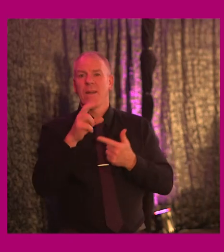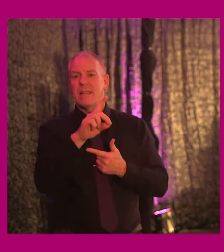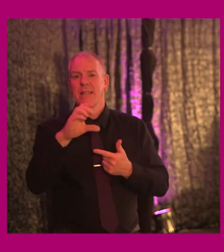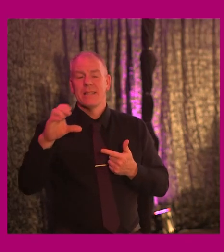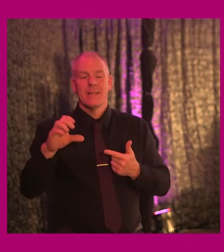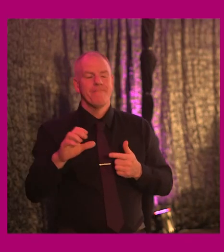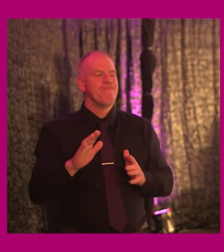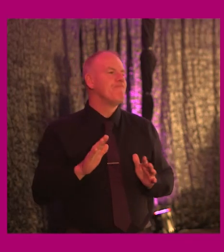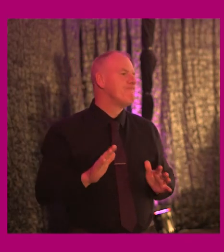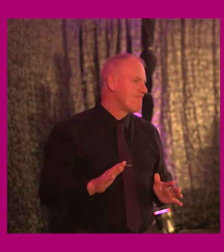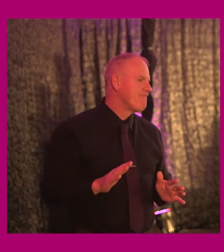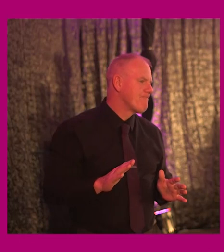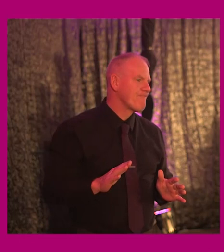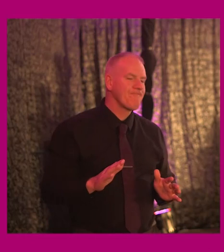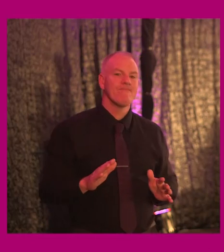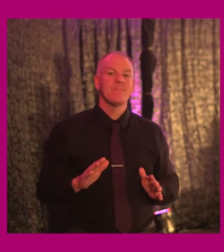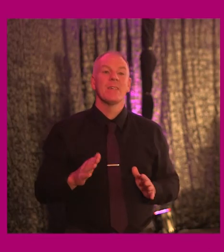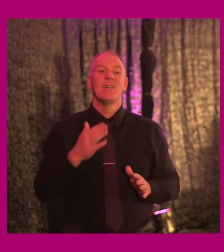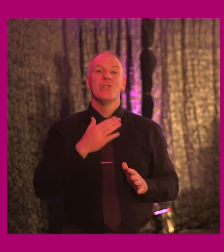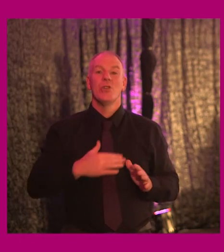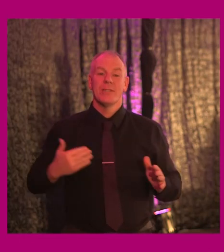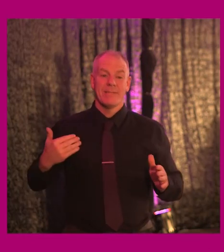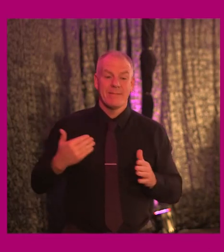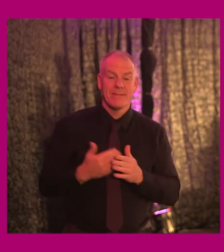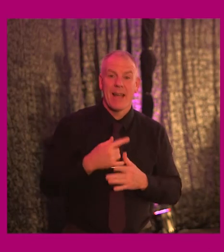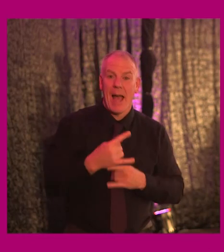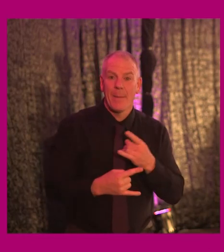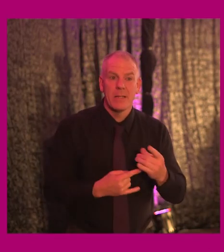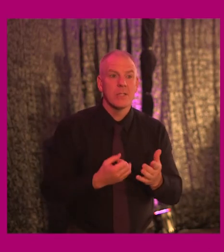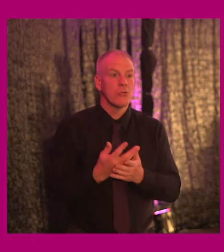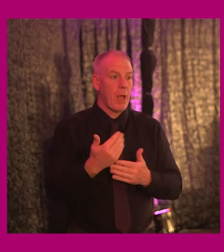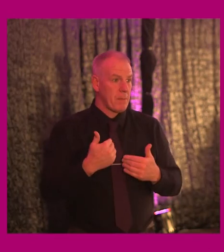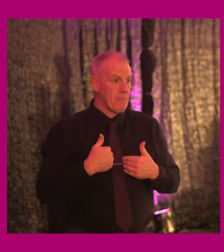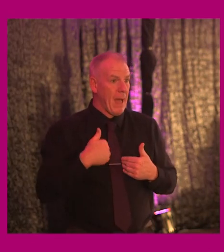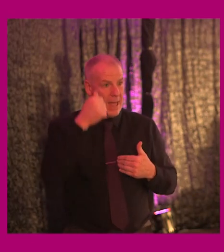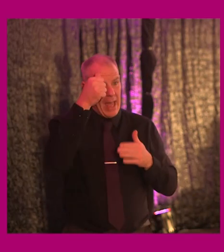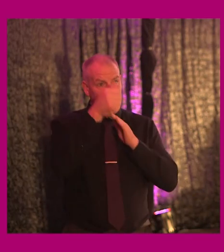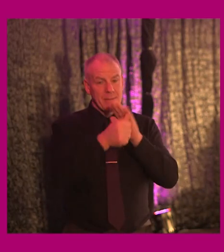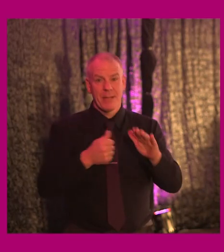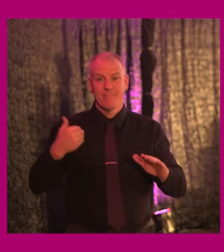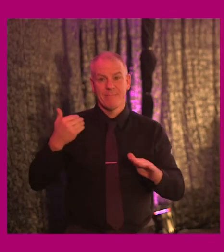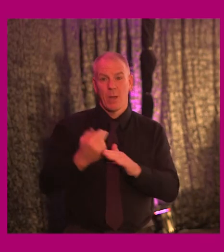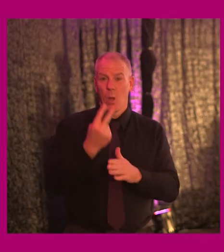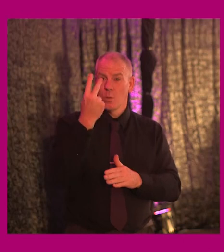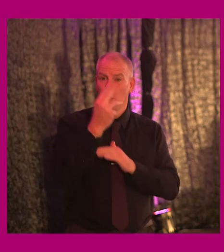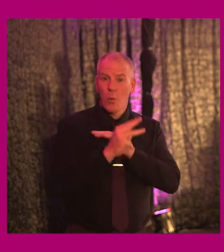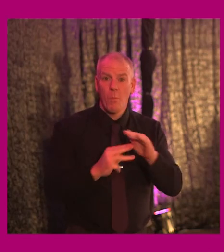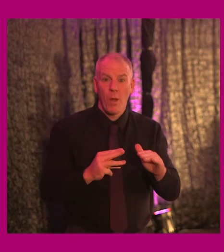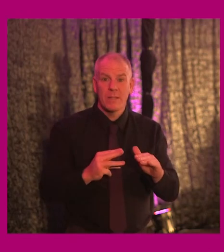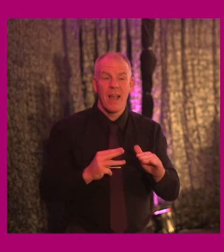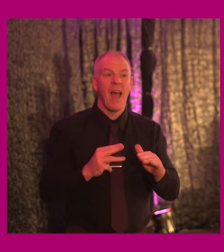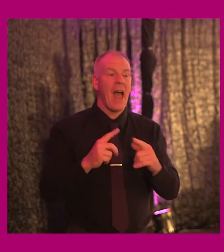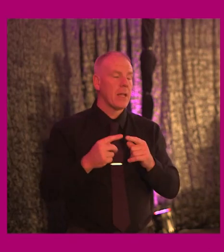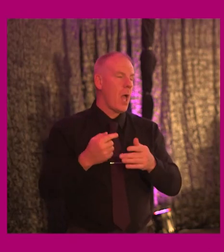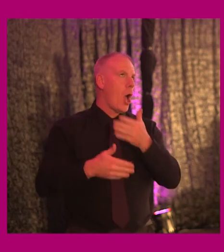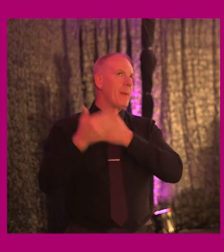Well, my friends, the journey you have been taken on describes what I have experienced in the last two months and over the last, I